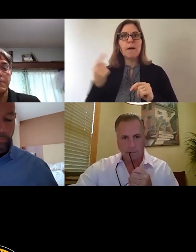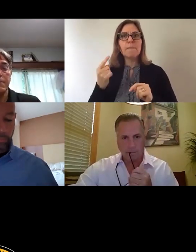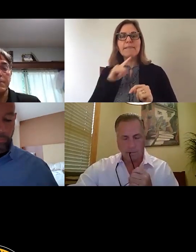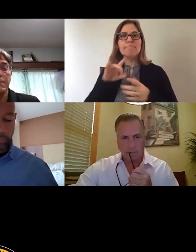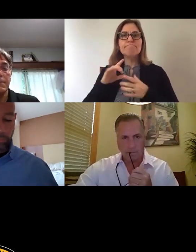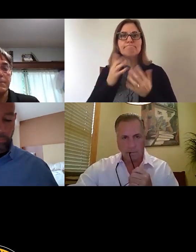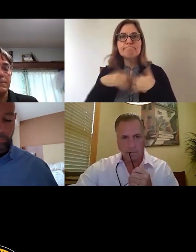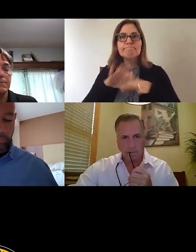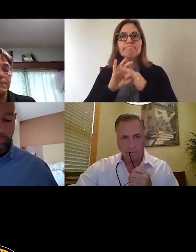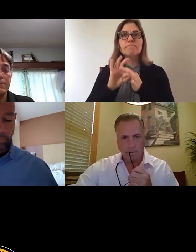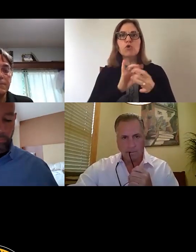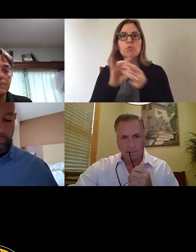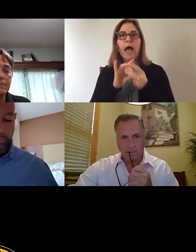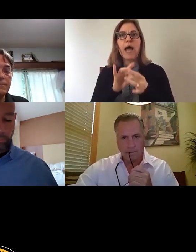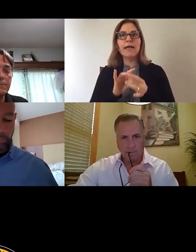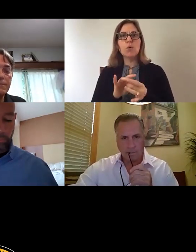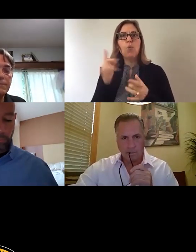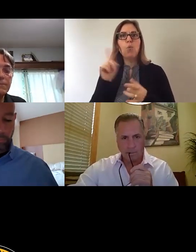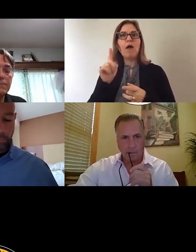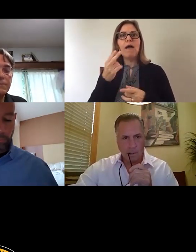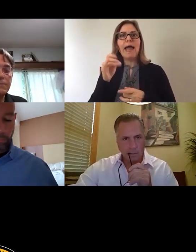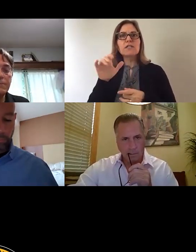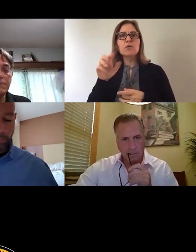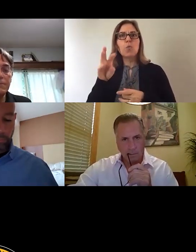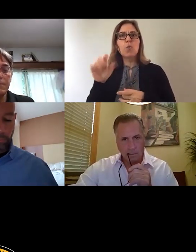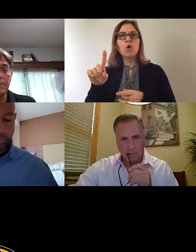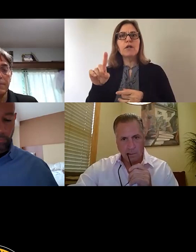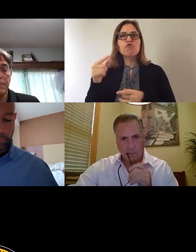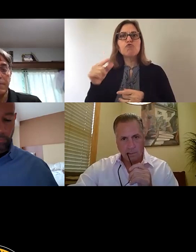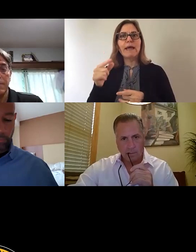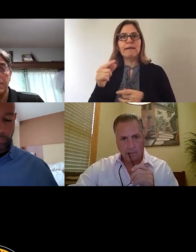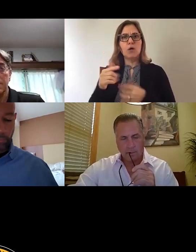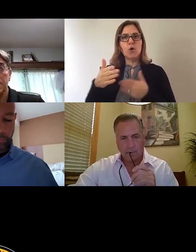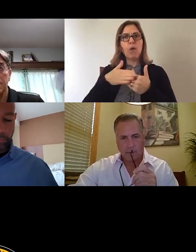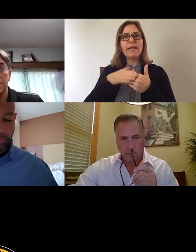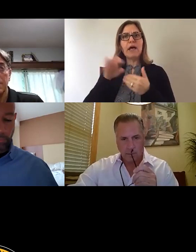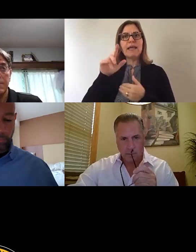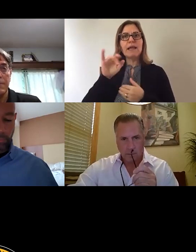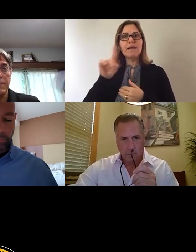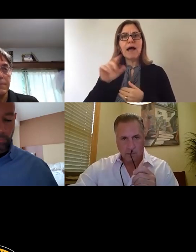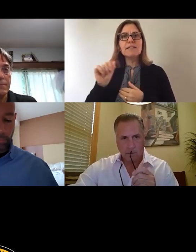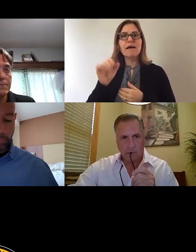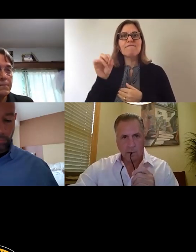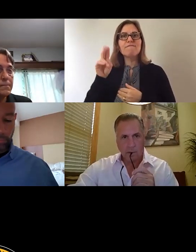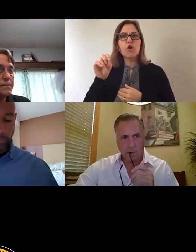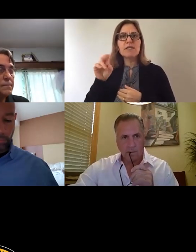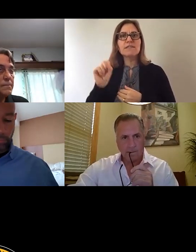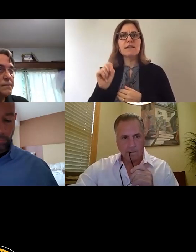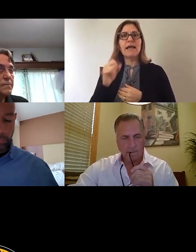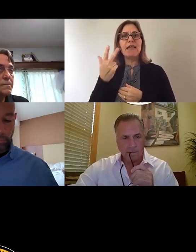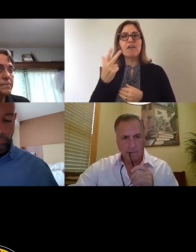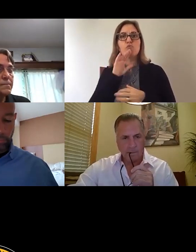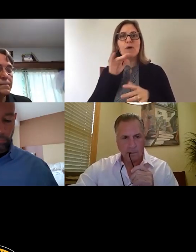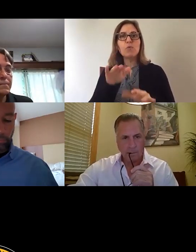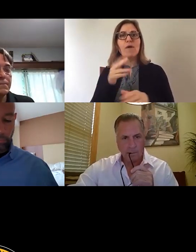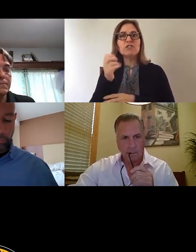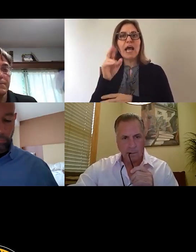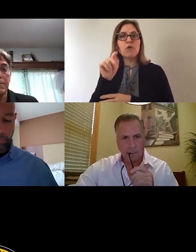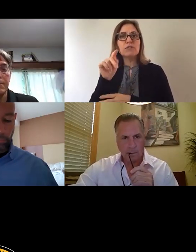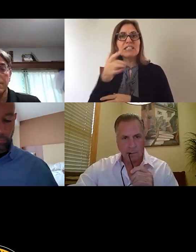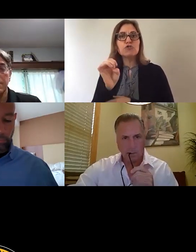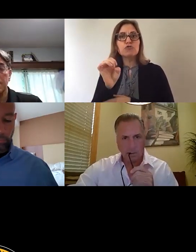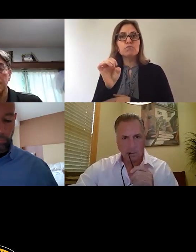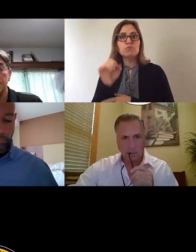over in Hazelwood Green across the street from the Eliza Furnace and Three Rivers Heritage Trail. How about that?